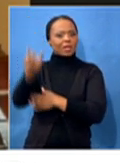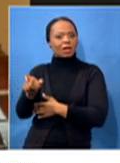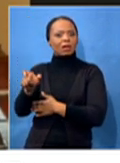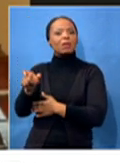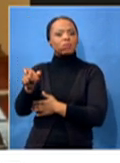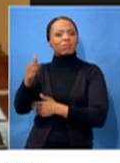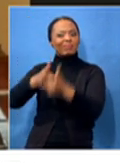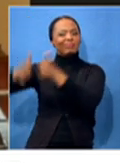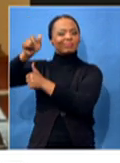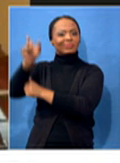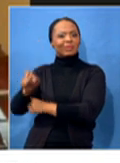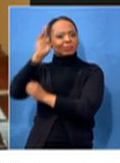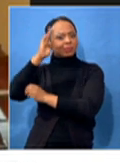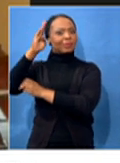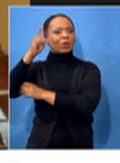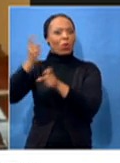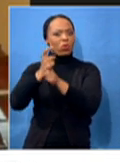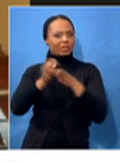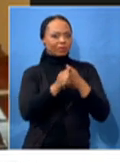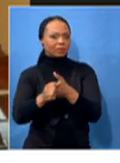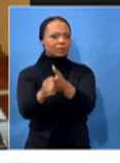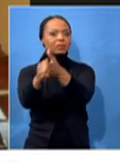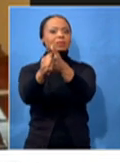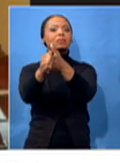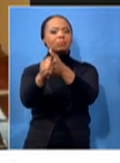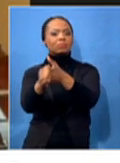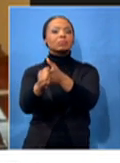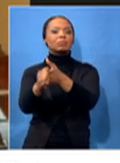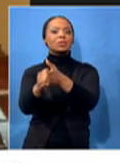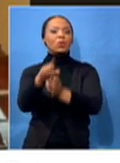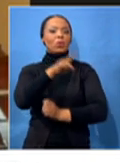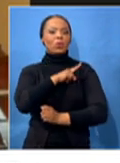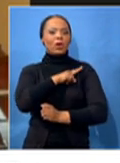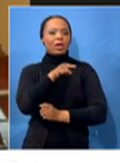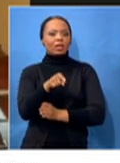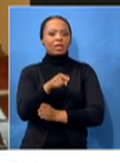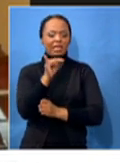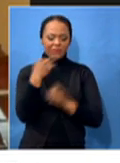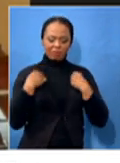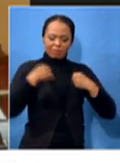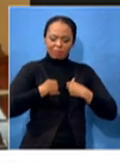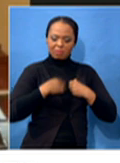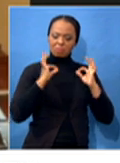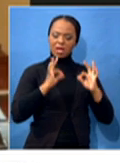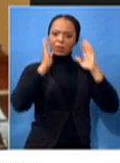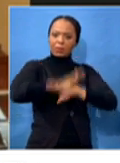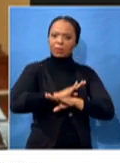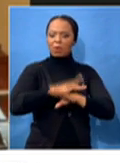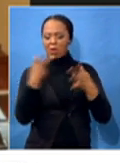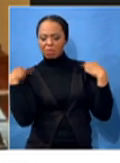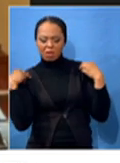person talk at you all the time, because you are not wearing your clothes proper. It really